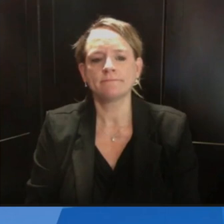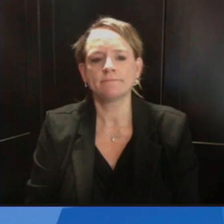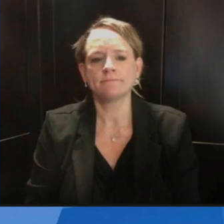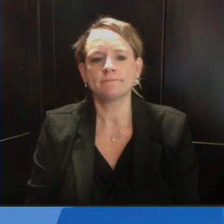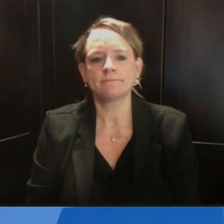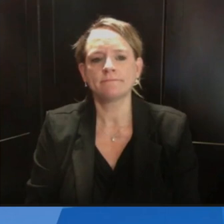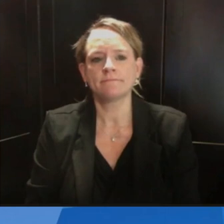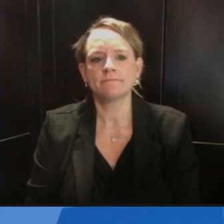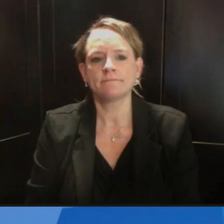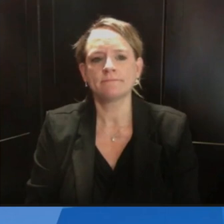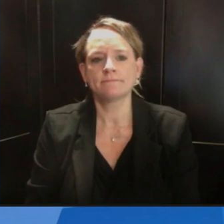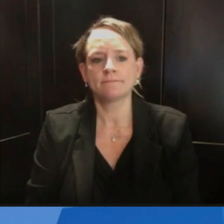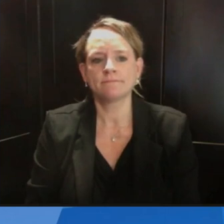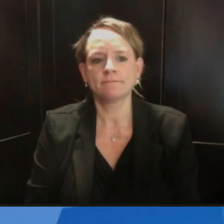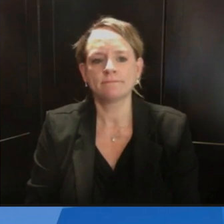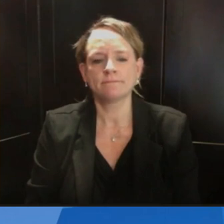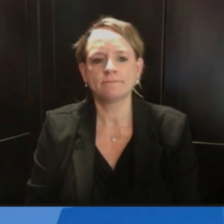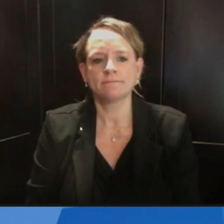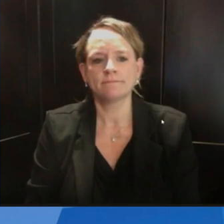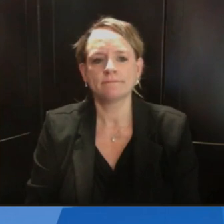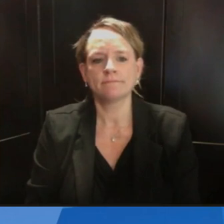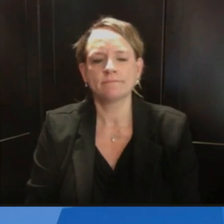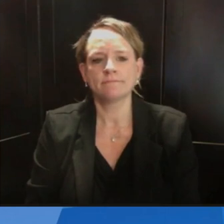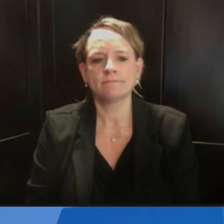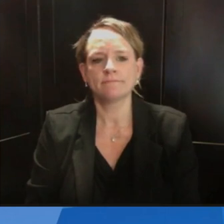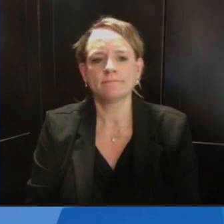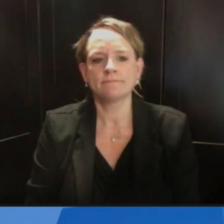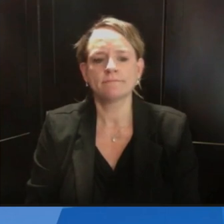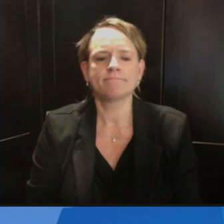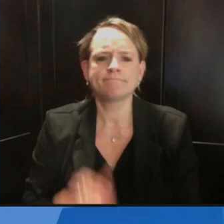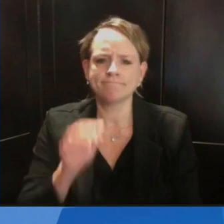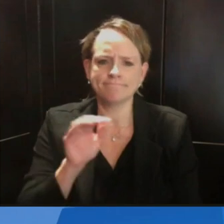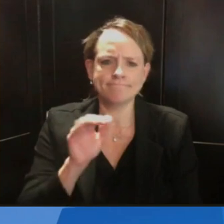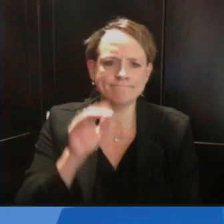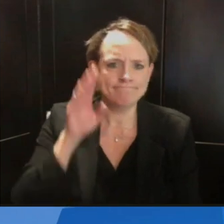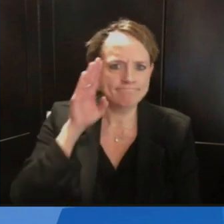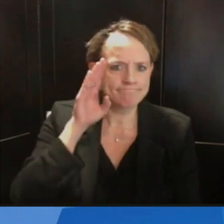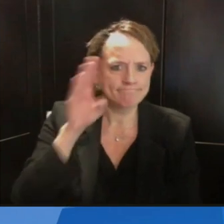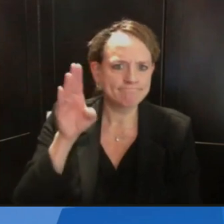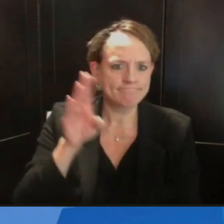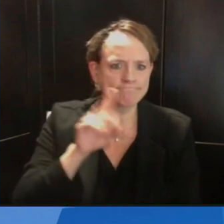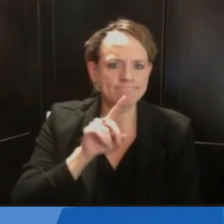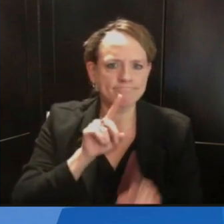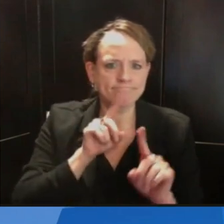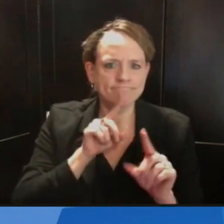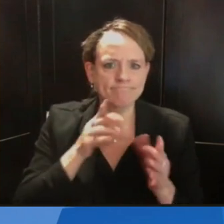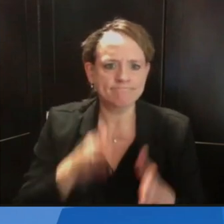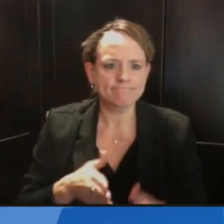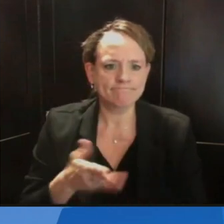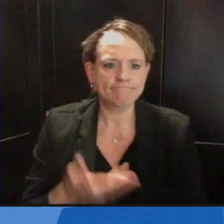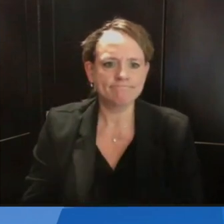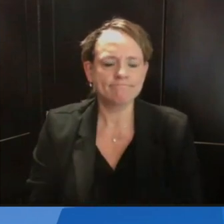Eric. Gunn. And reminder star six to unmute your phones.